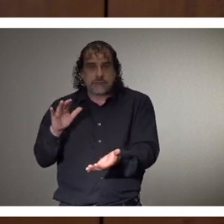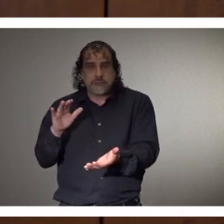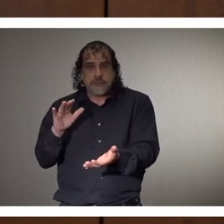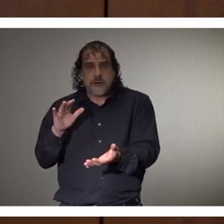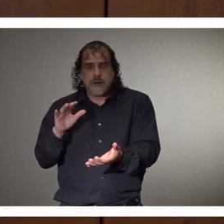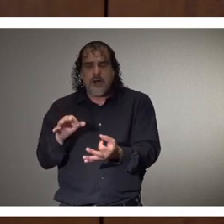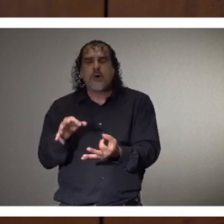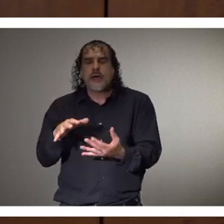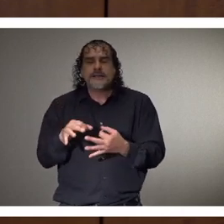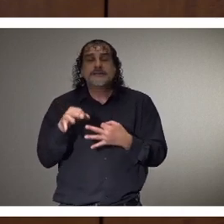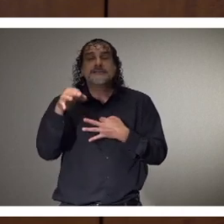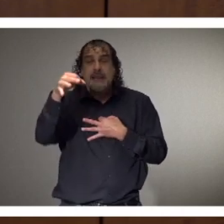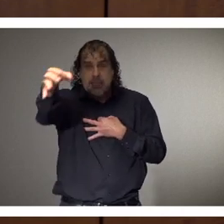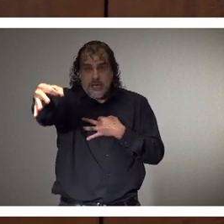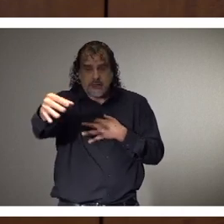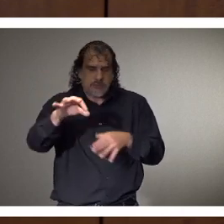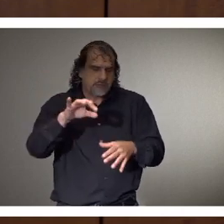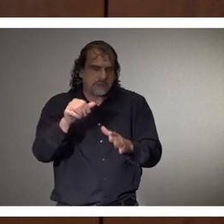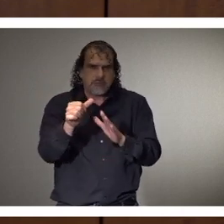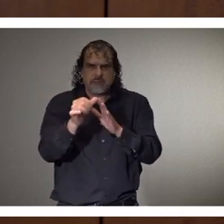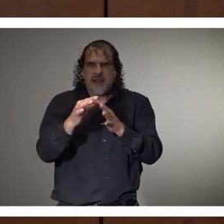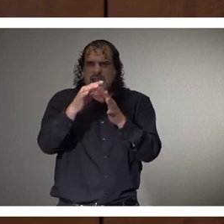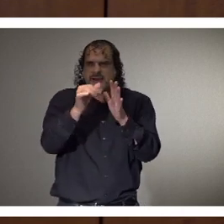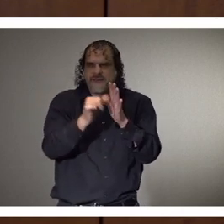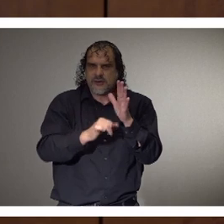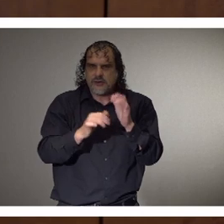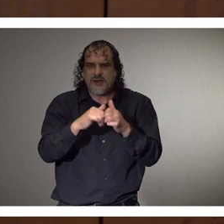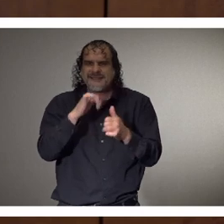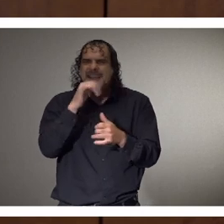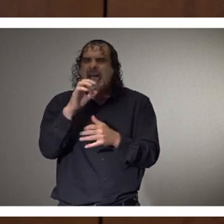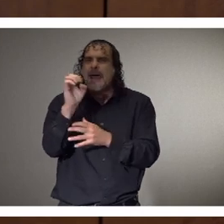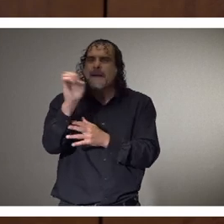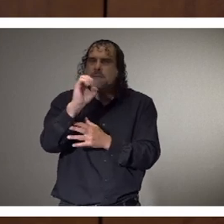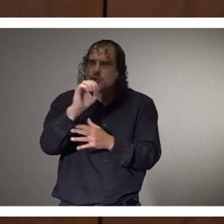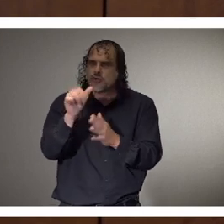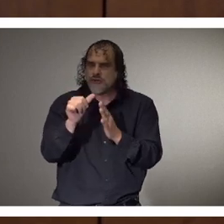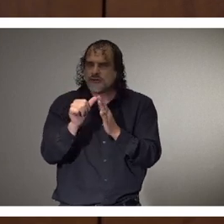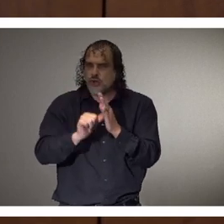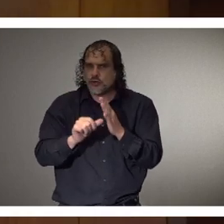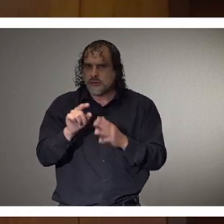elective surgeries or those non-urgent or emergency, um, admissions.